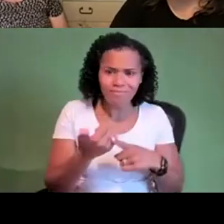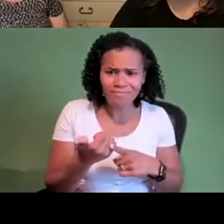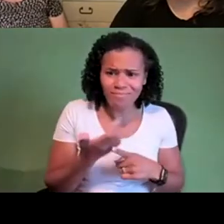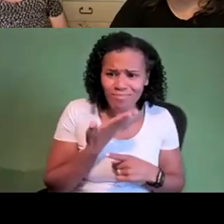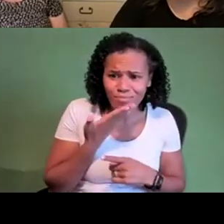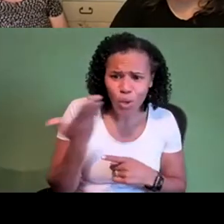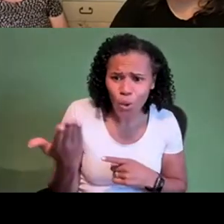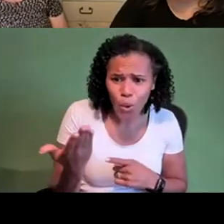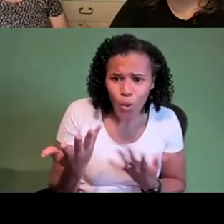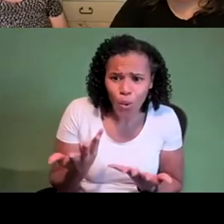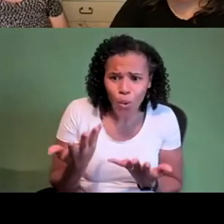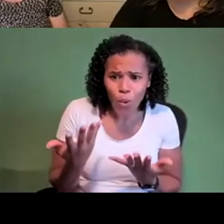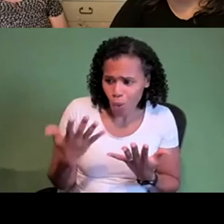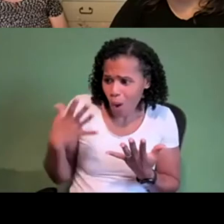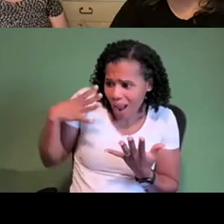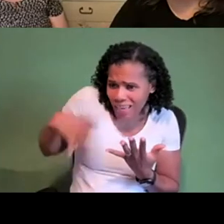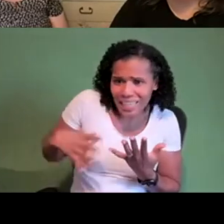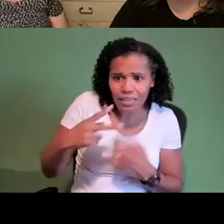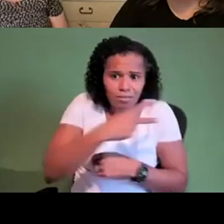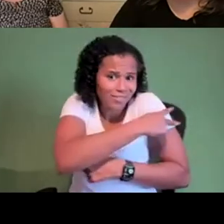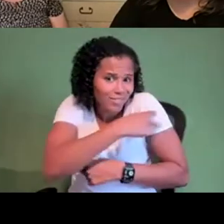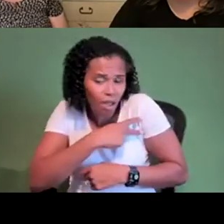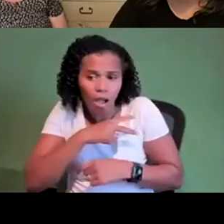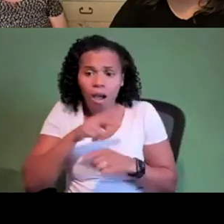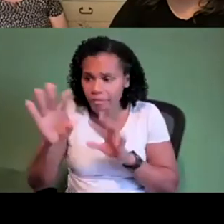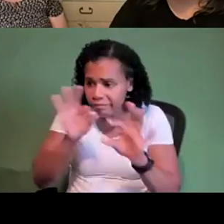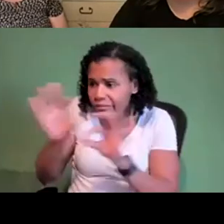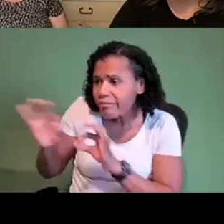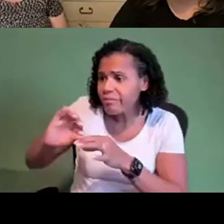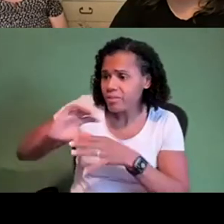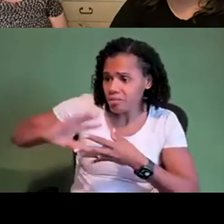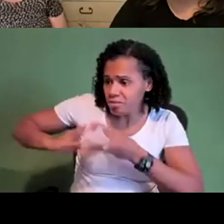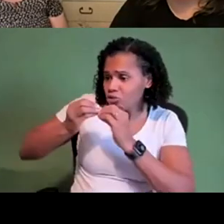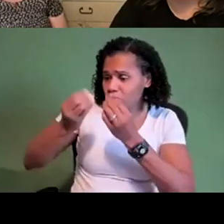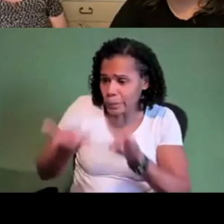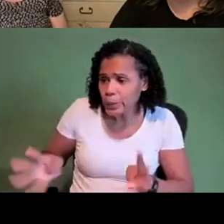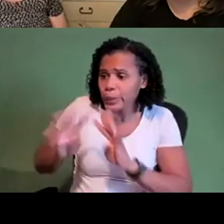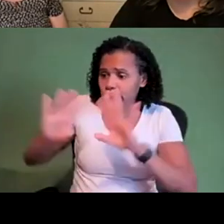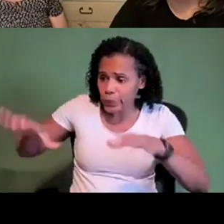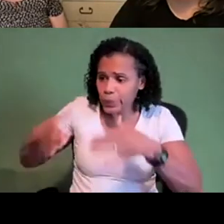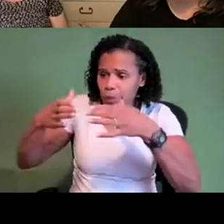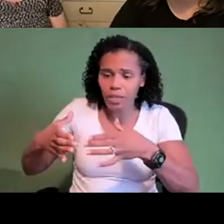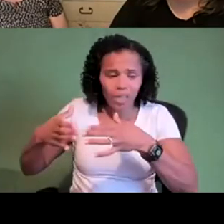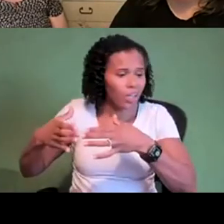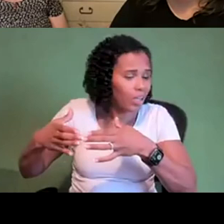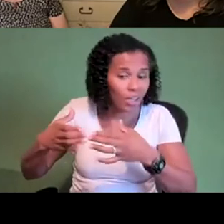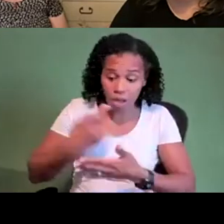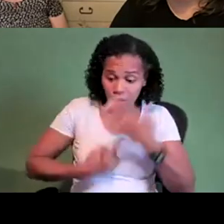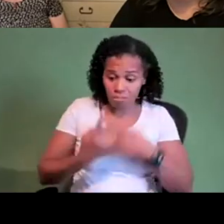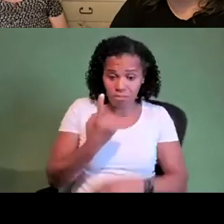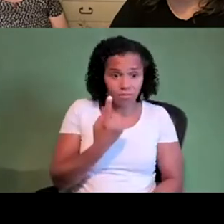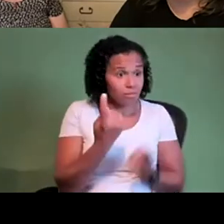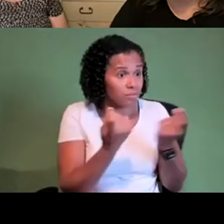a team i'd need to assemble a team you know it's kind of like it just gets to a point where it's really difficult and so how